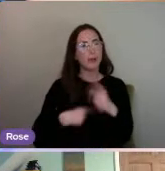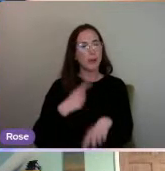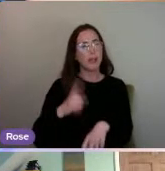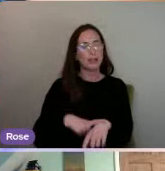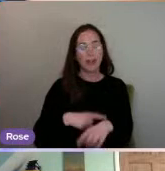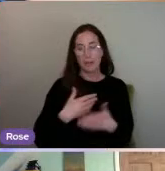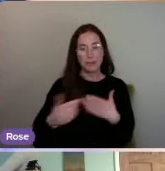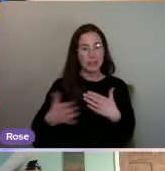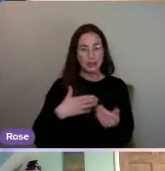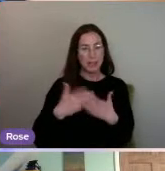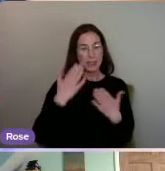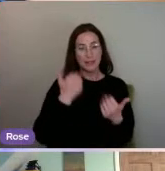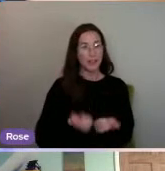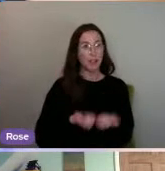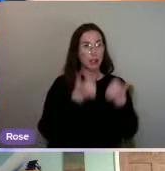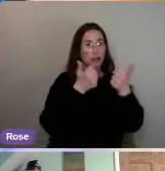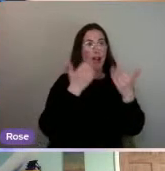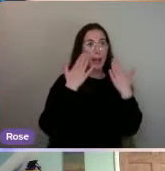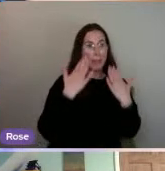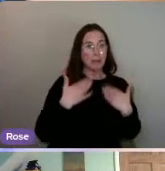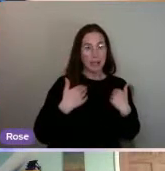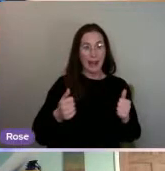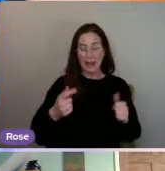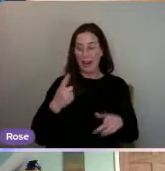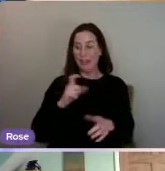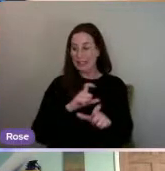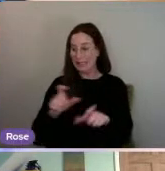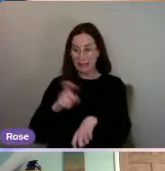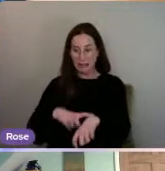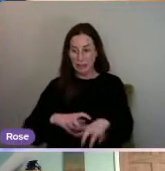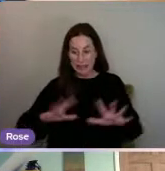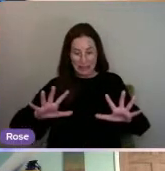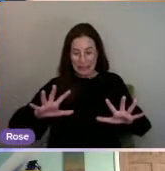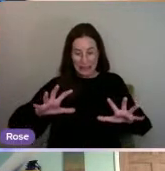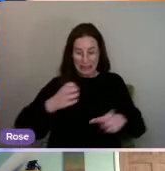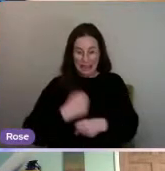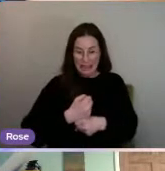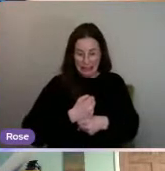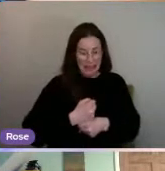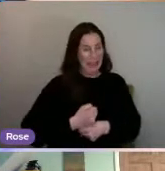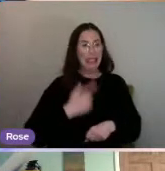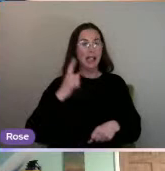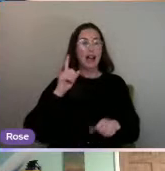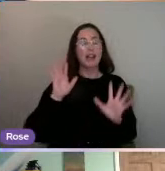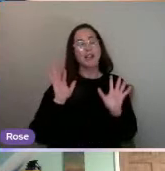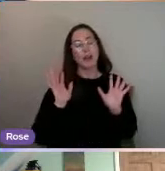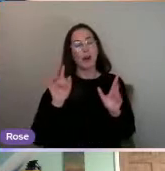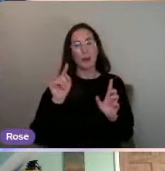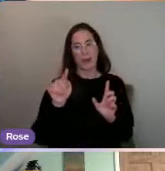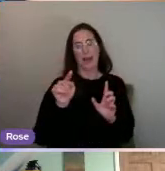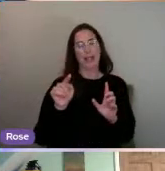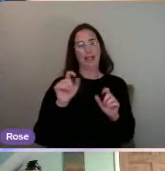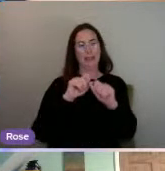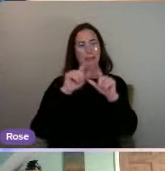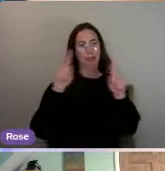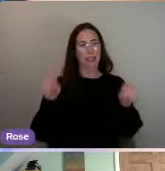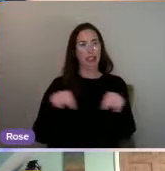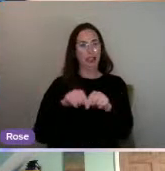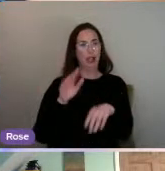mental health. There are times when you just go, ah! And that's what this item's about.